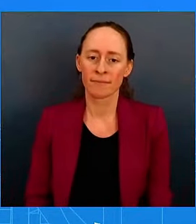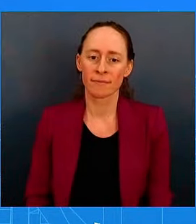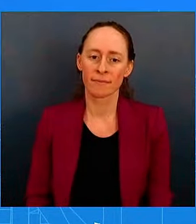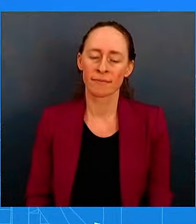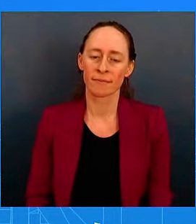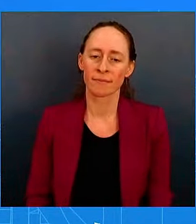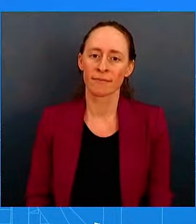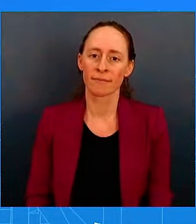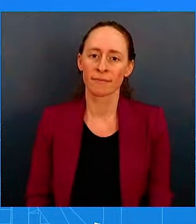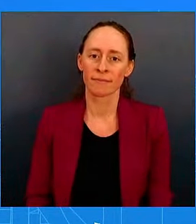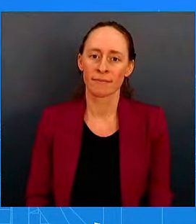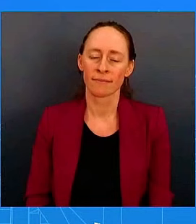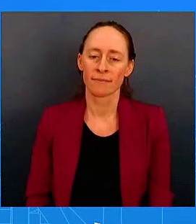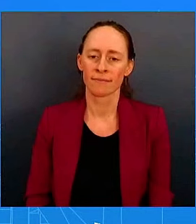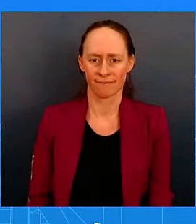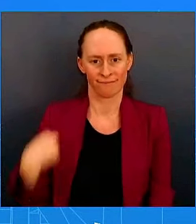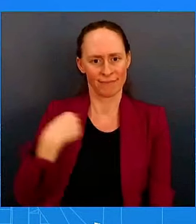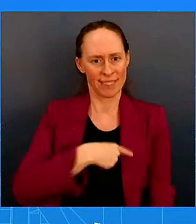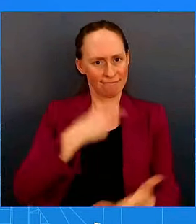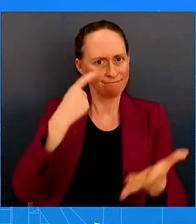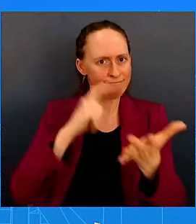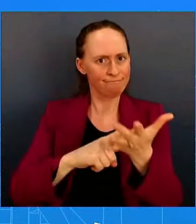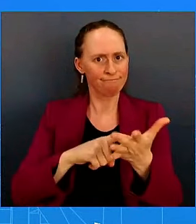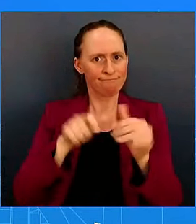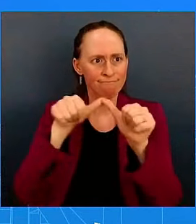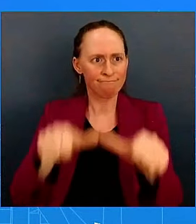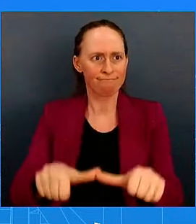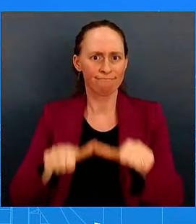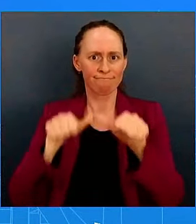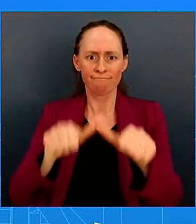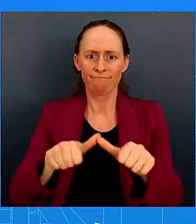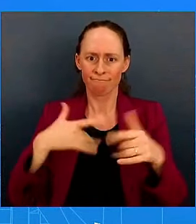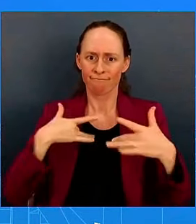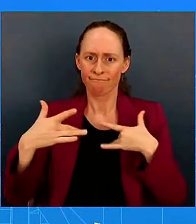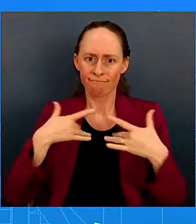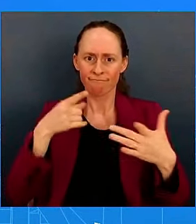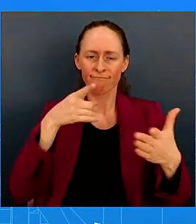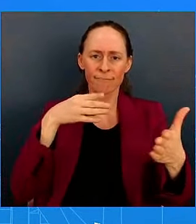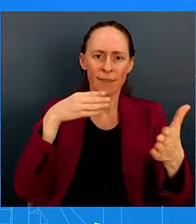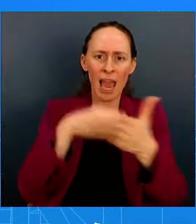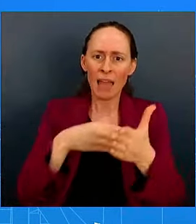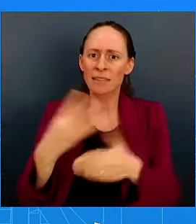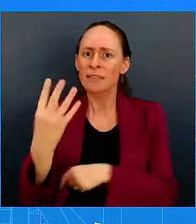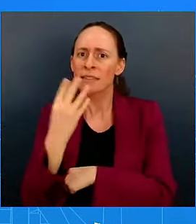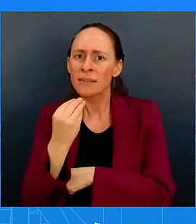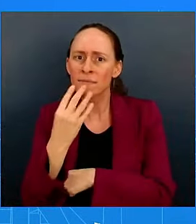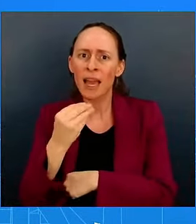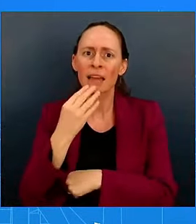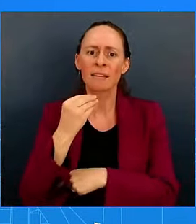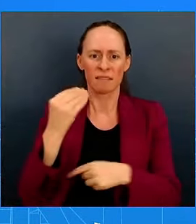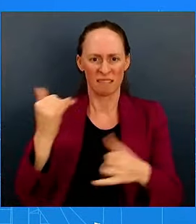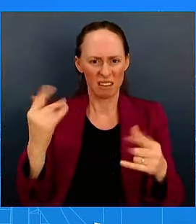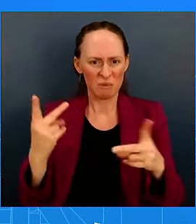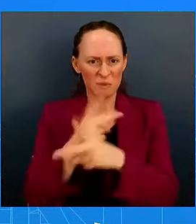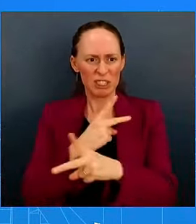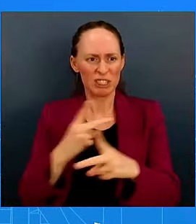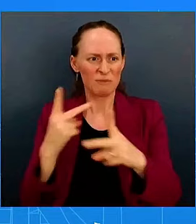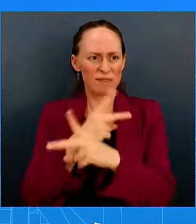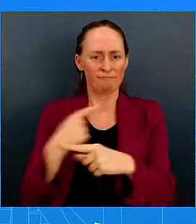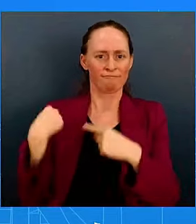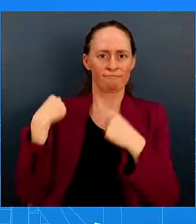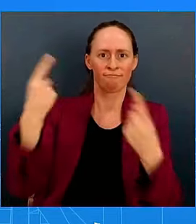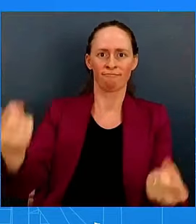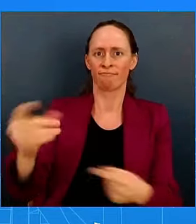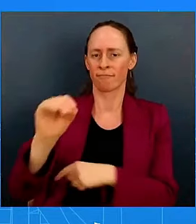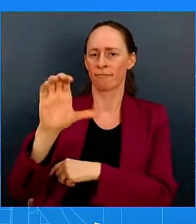-Semitic hatred attacks since October 7th. And we've seen a distressing rise in hatred and